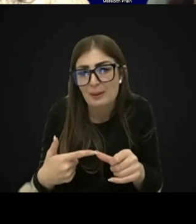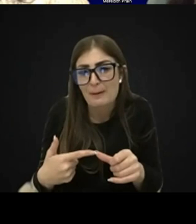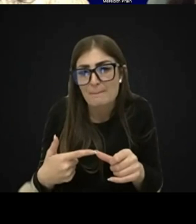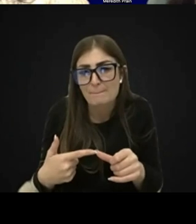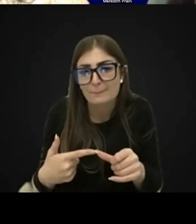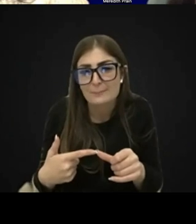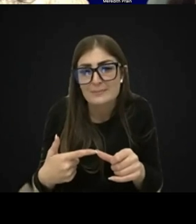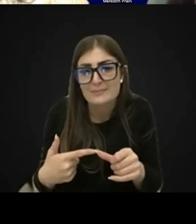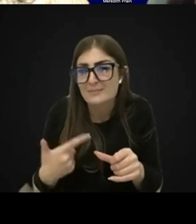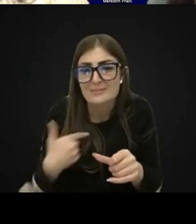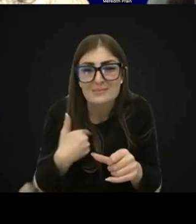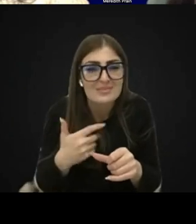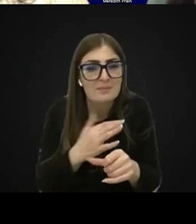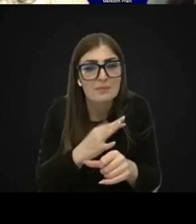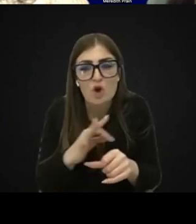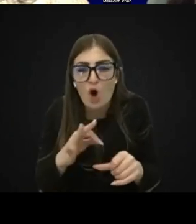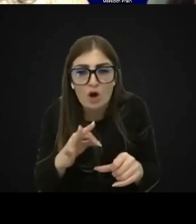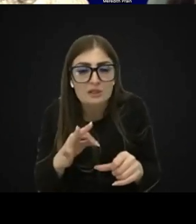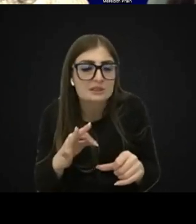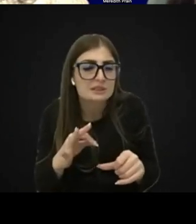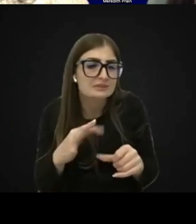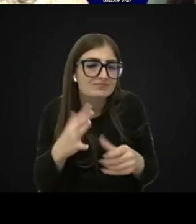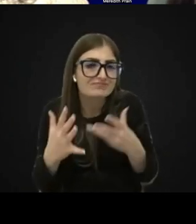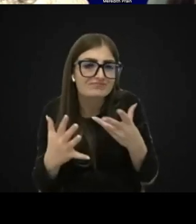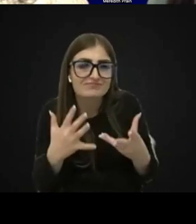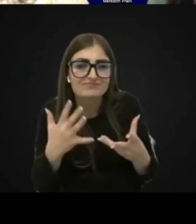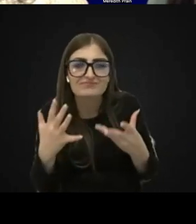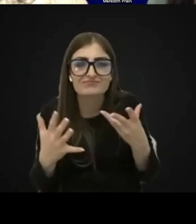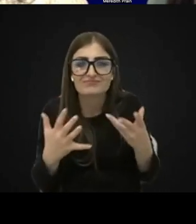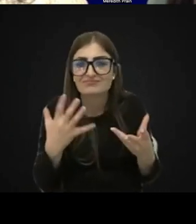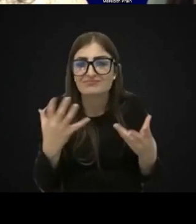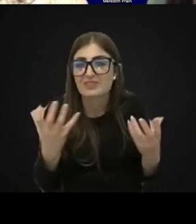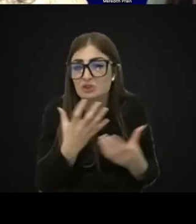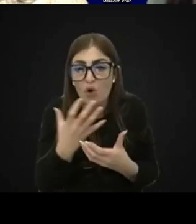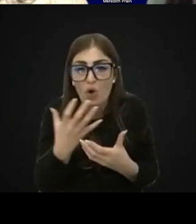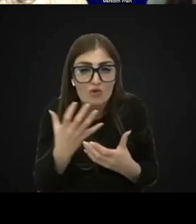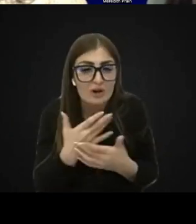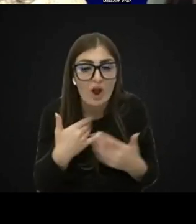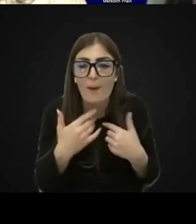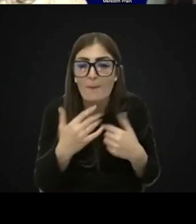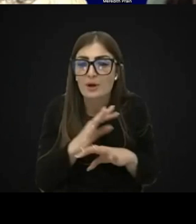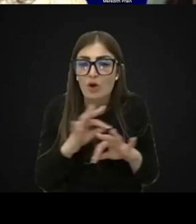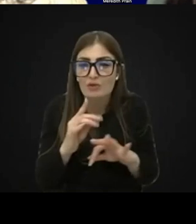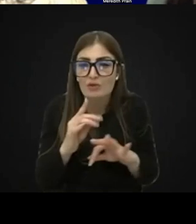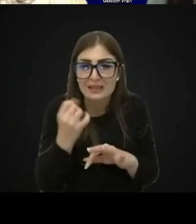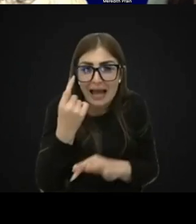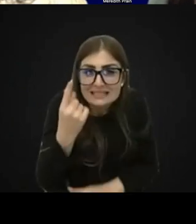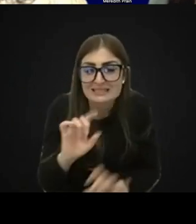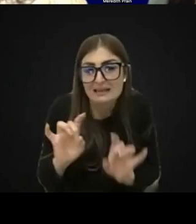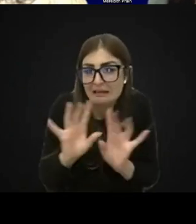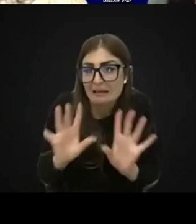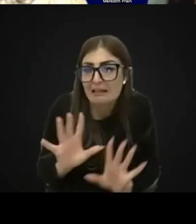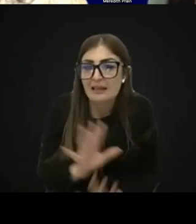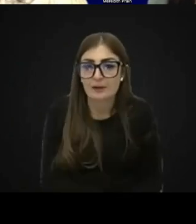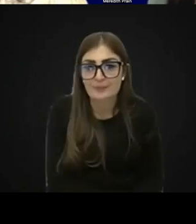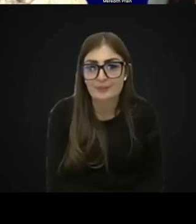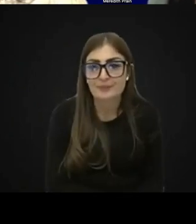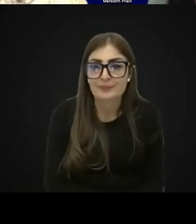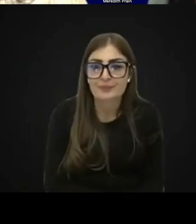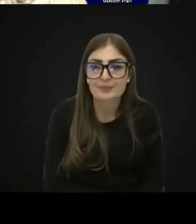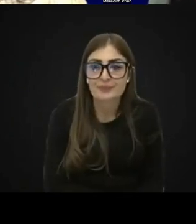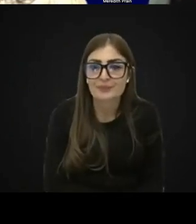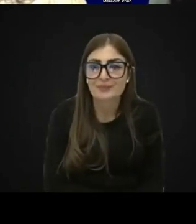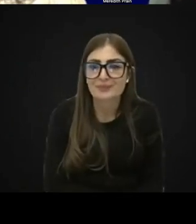I'm not, I'm not, I'm Jillian, I'm sorry, I'm not really understanding that question. Might